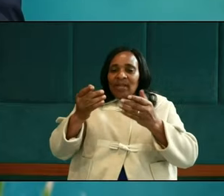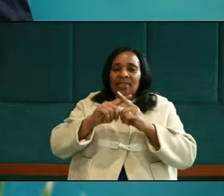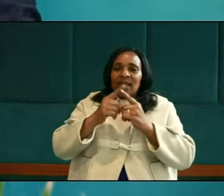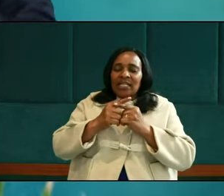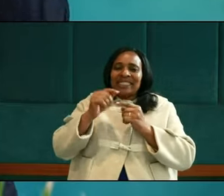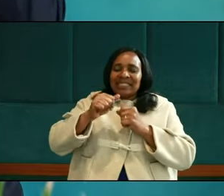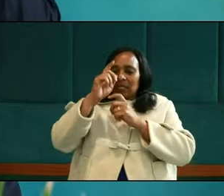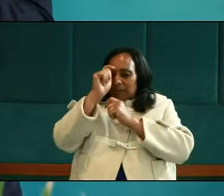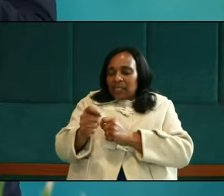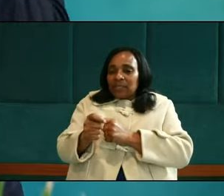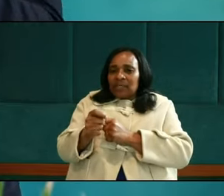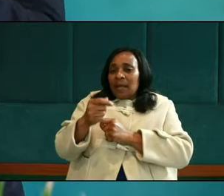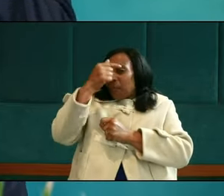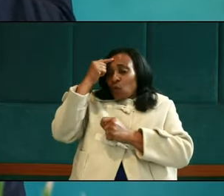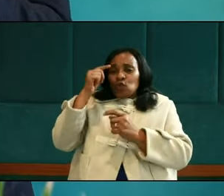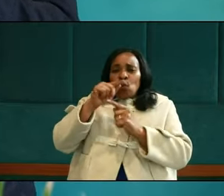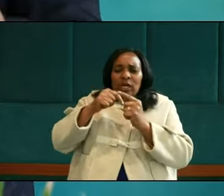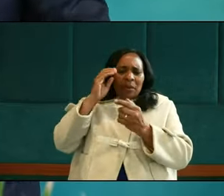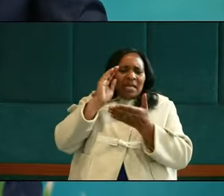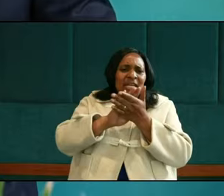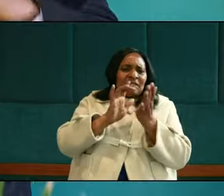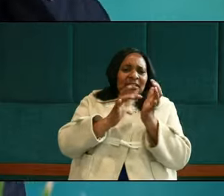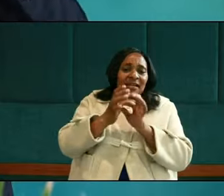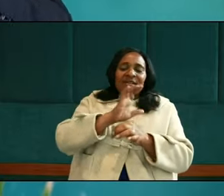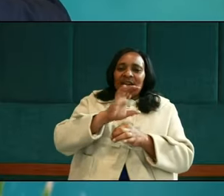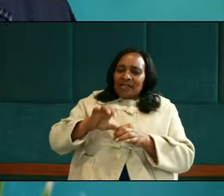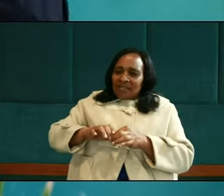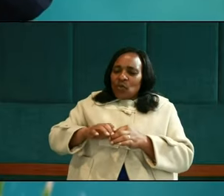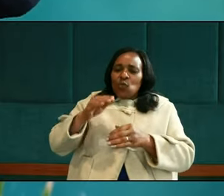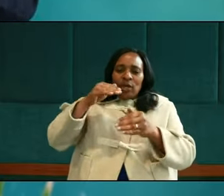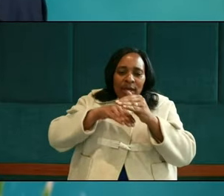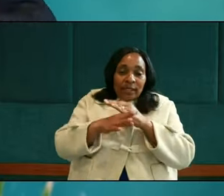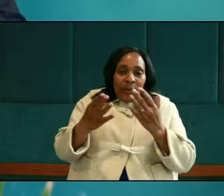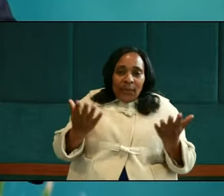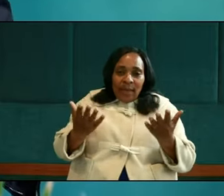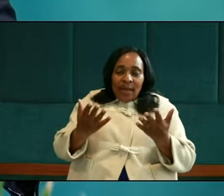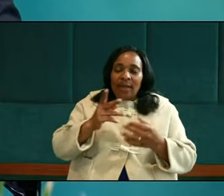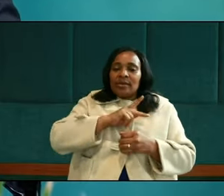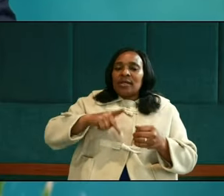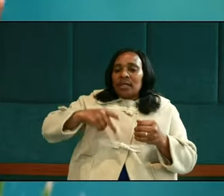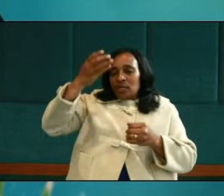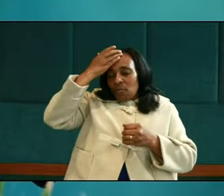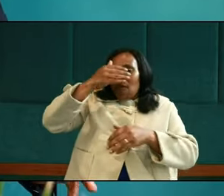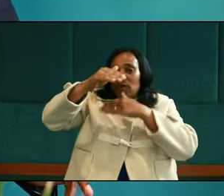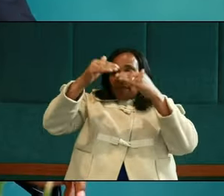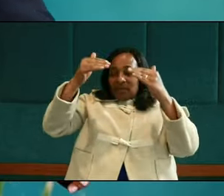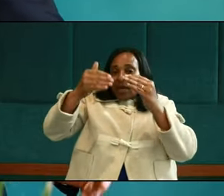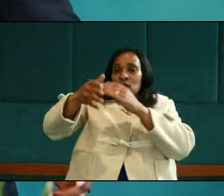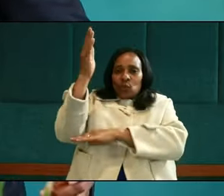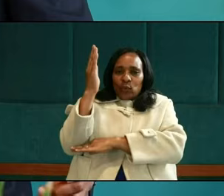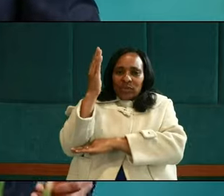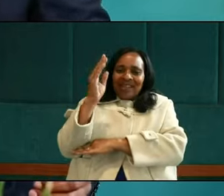retrospect because when we believe in Jesus Christ, we enter the kingdom of God. So that was